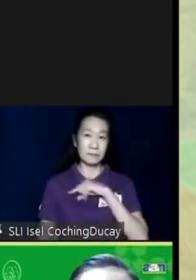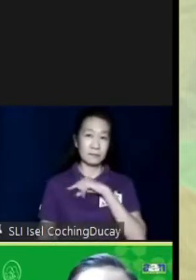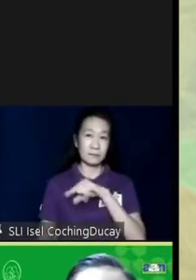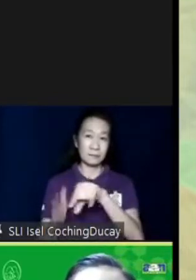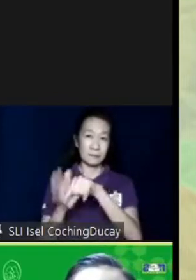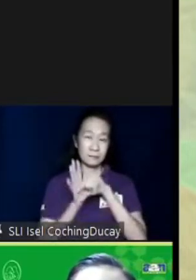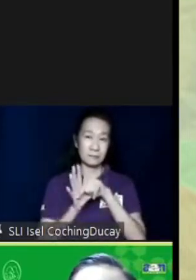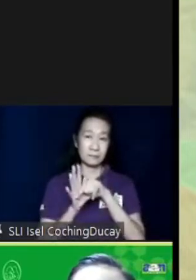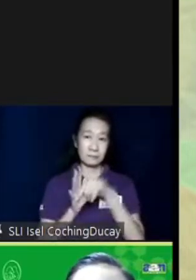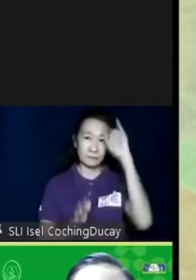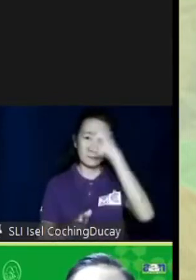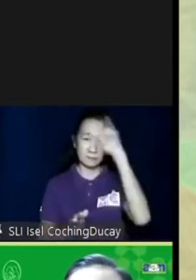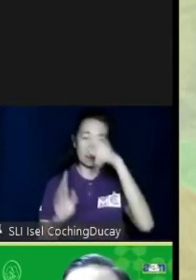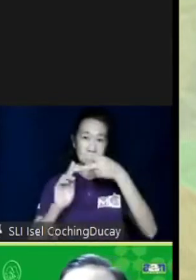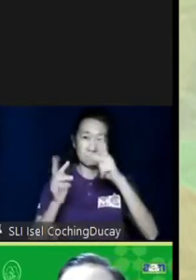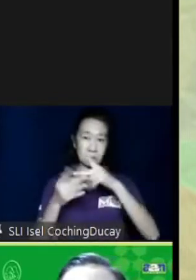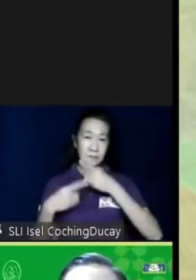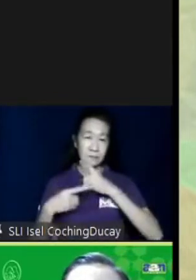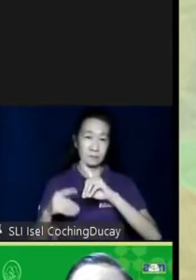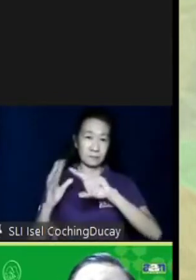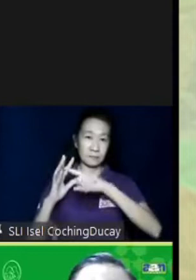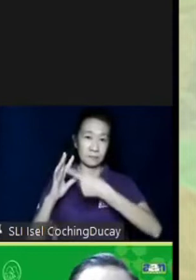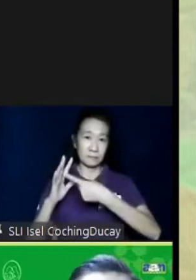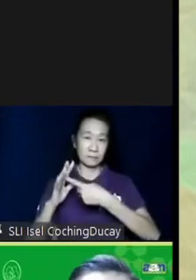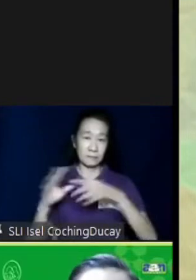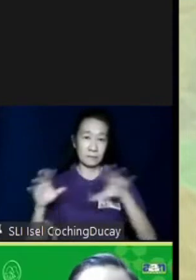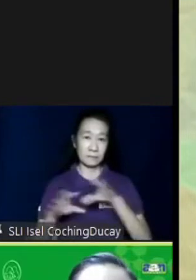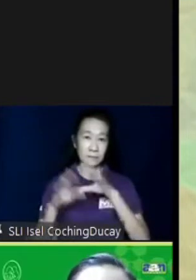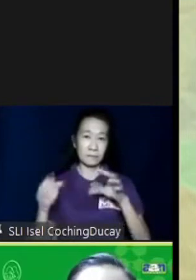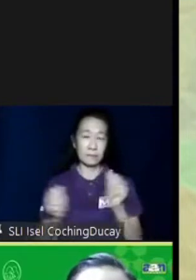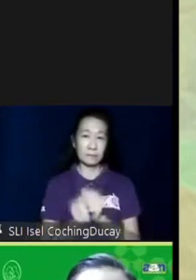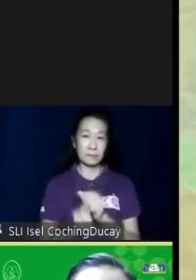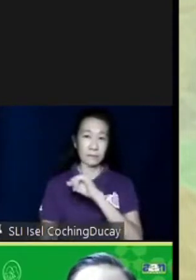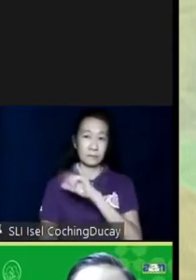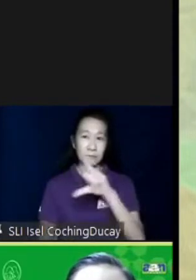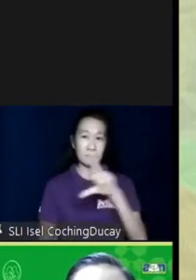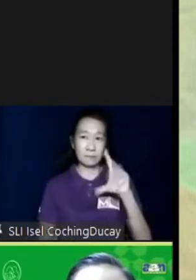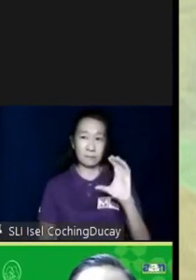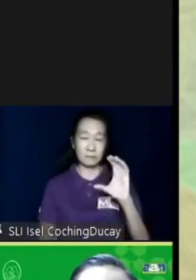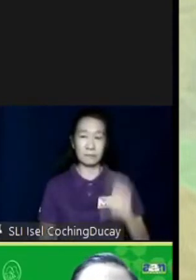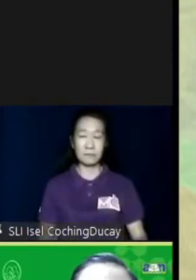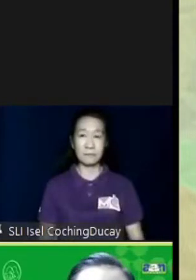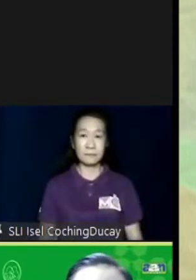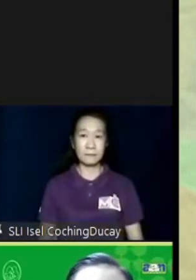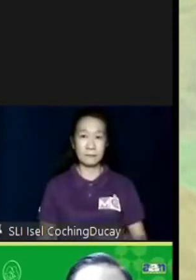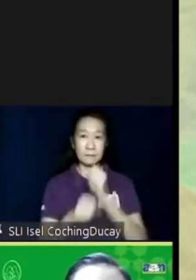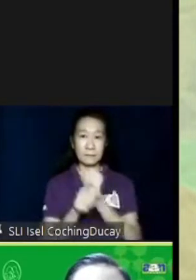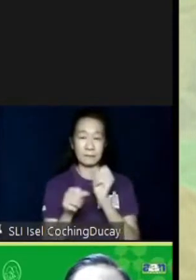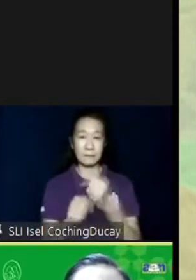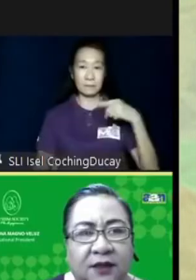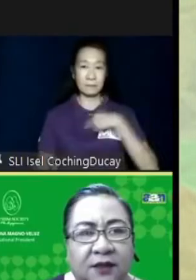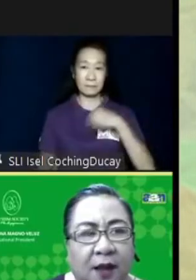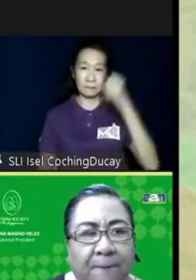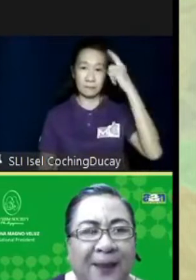intelligent partners. During our pilot, we worked with ILLC. And ILLC made us understand